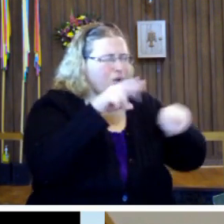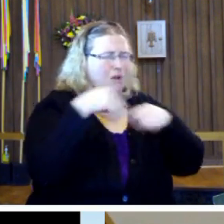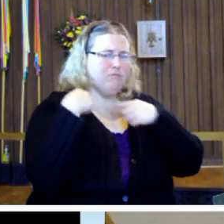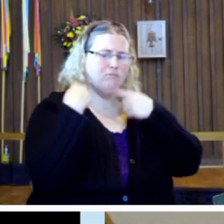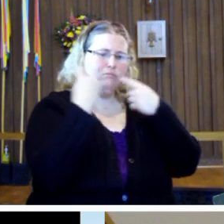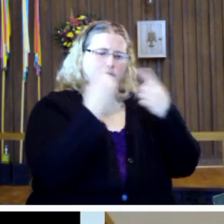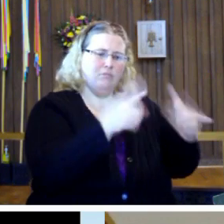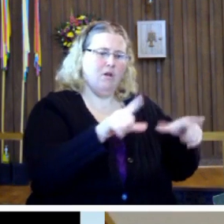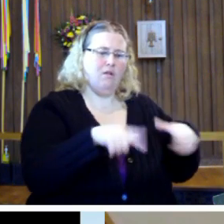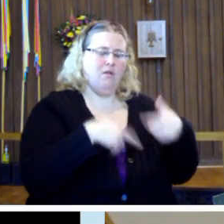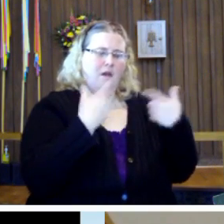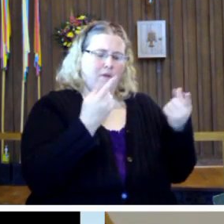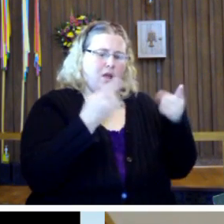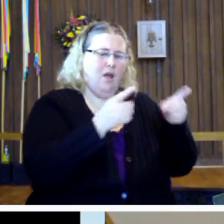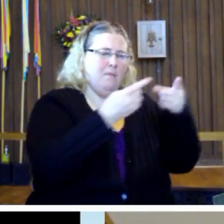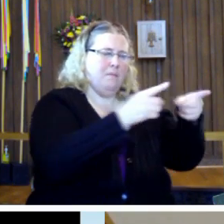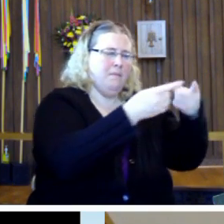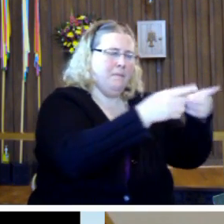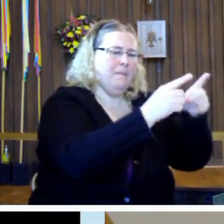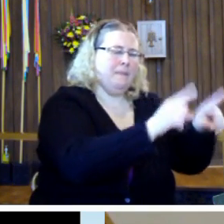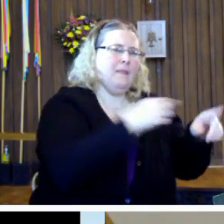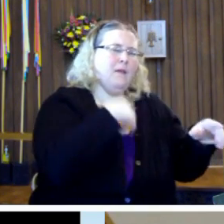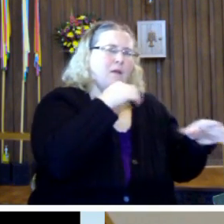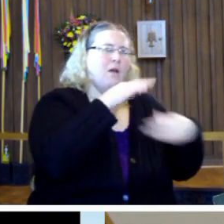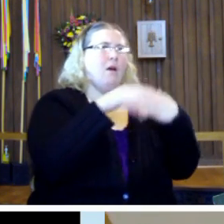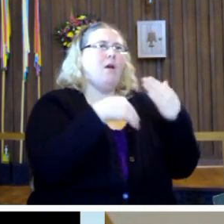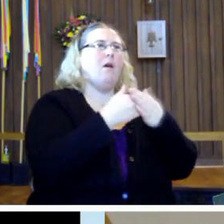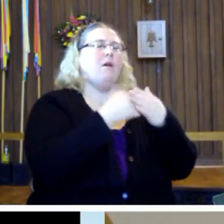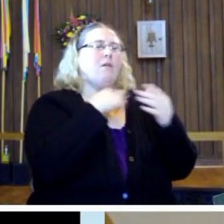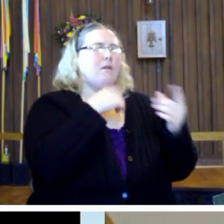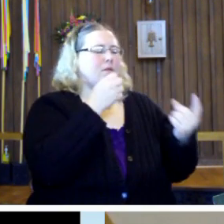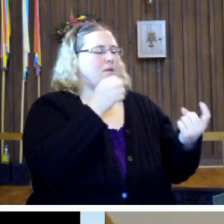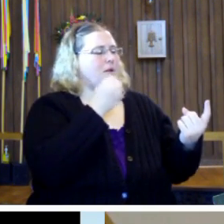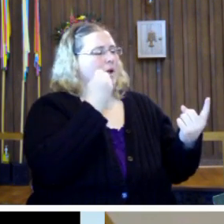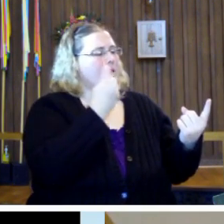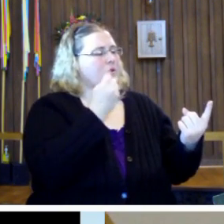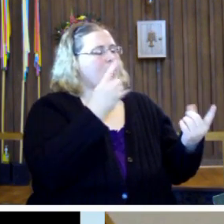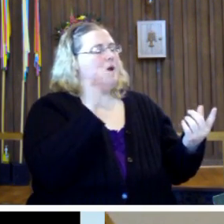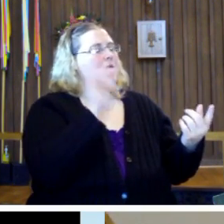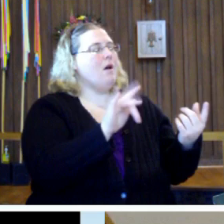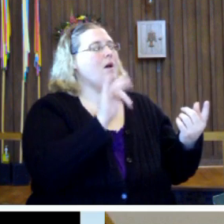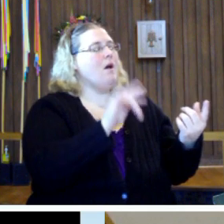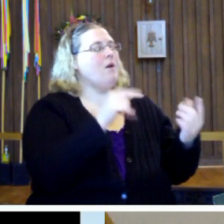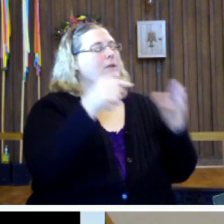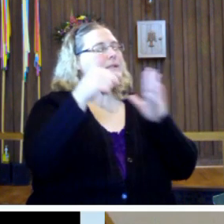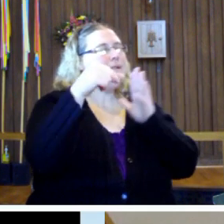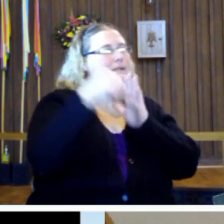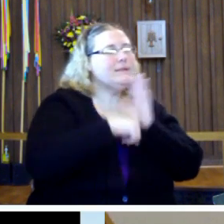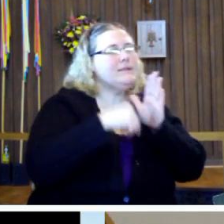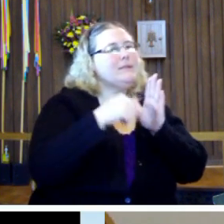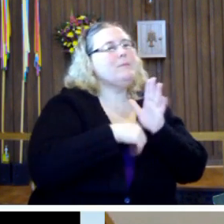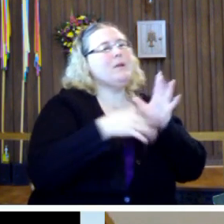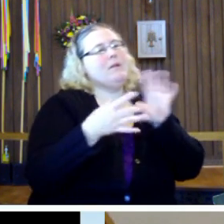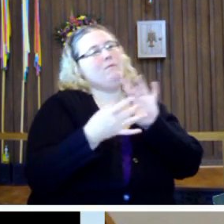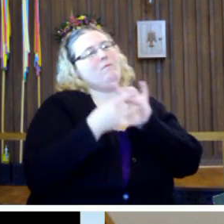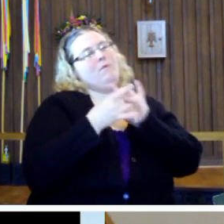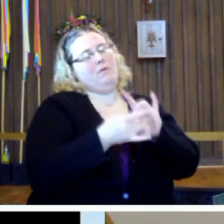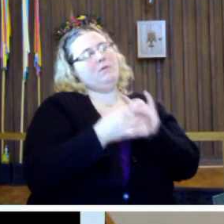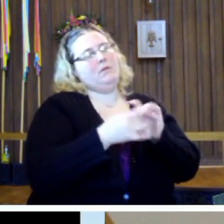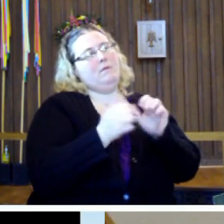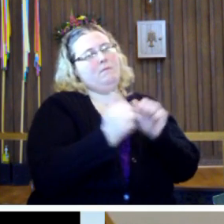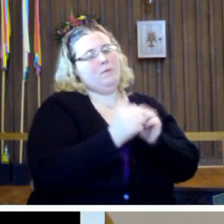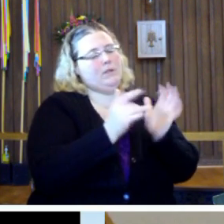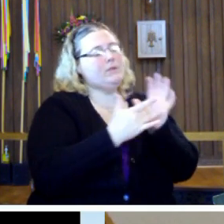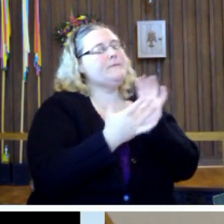happened to you and you begin to put it in a context of a deepening relationship with